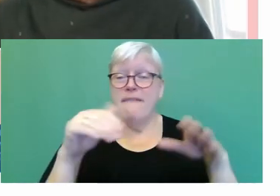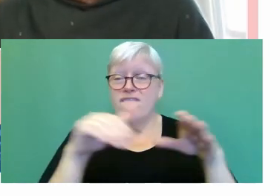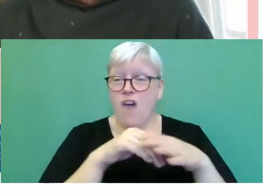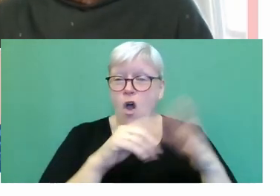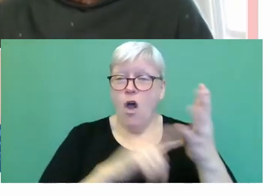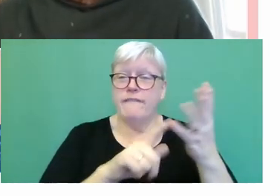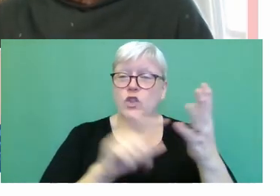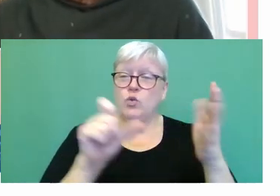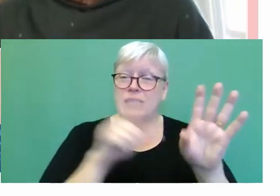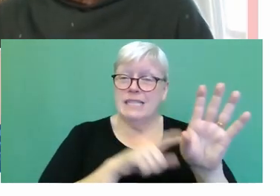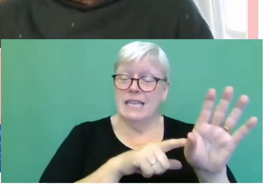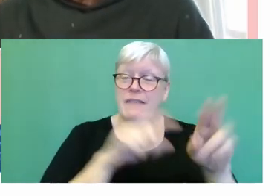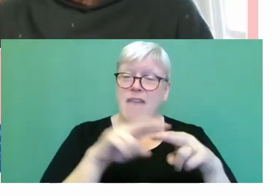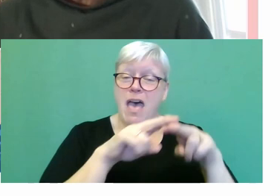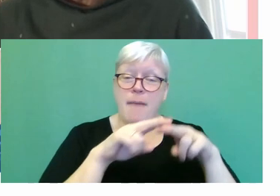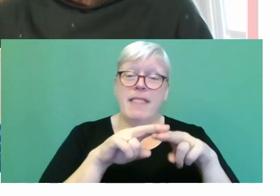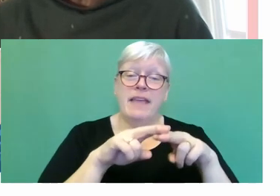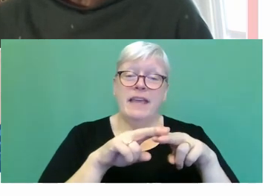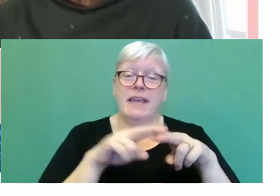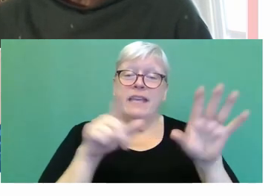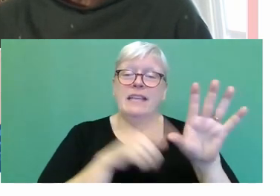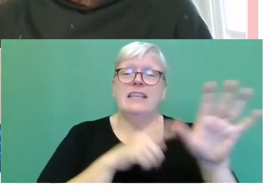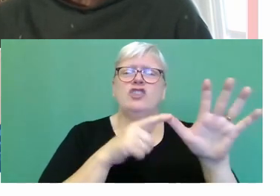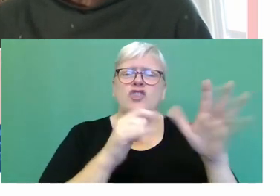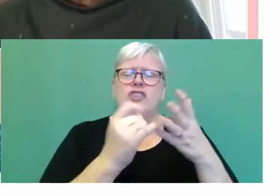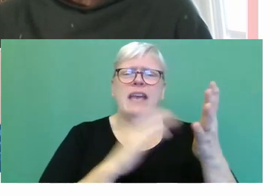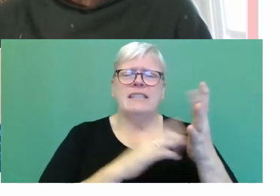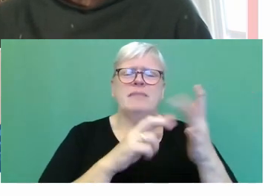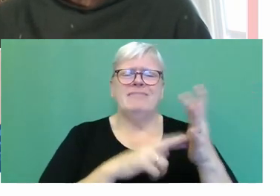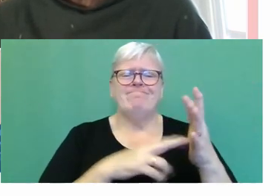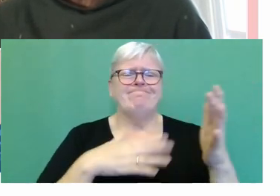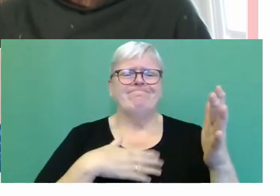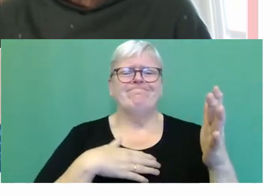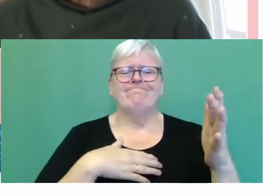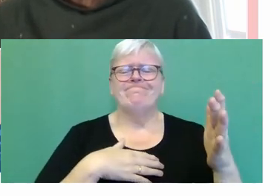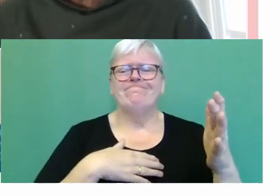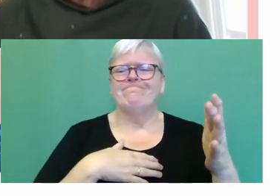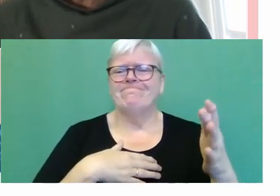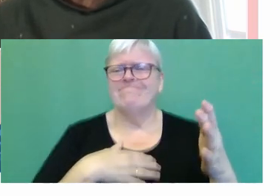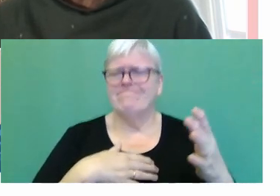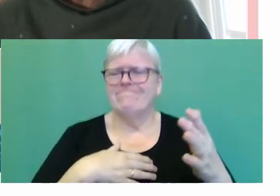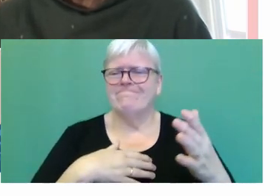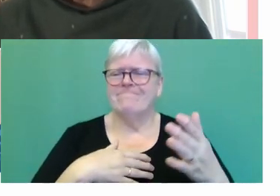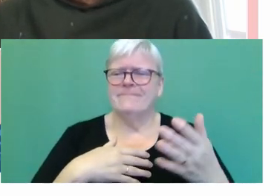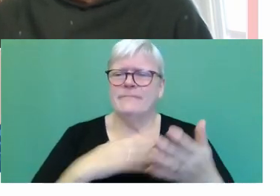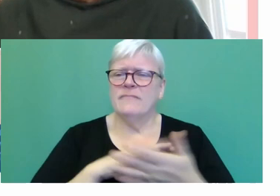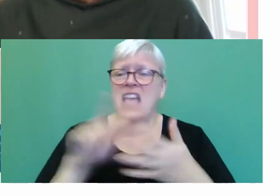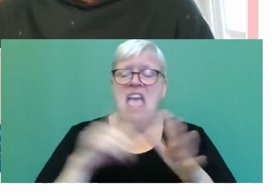And Yasmin contrasts Baba's attitude to Harriet's attitude, which is incredibly relaxed.